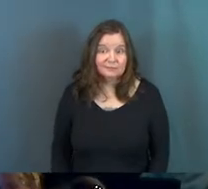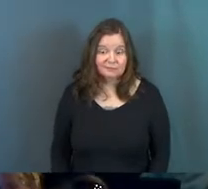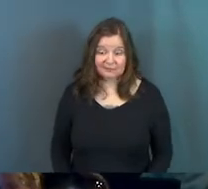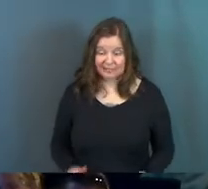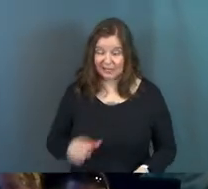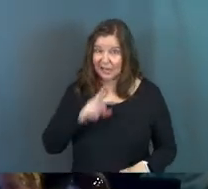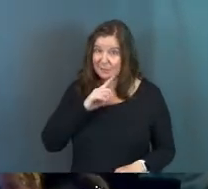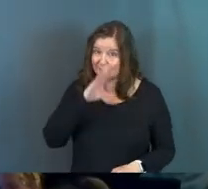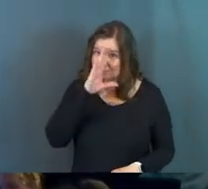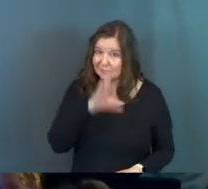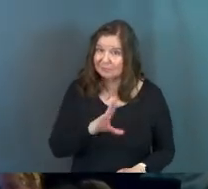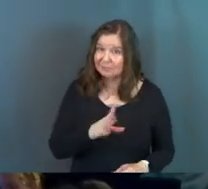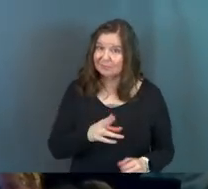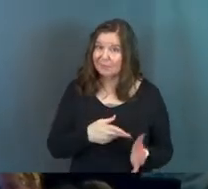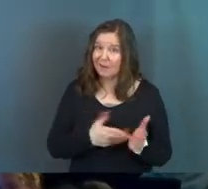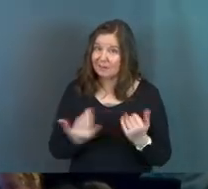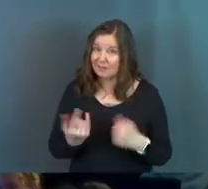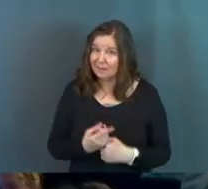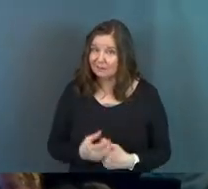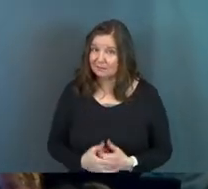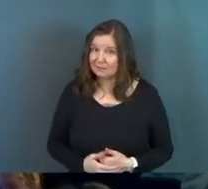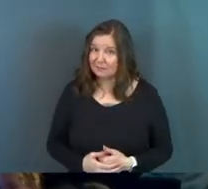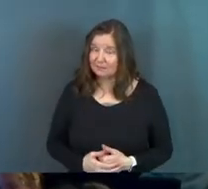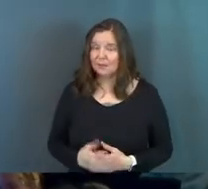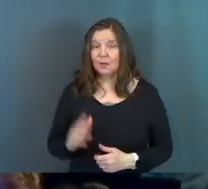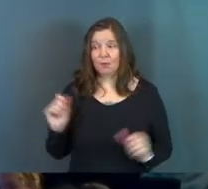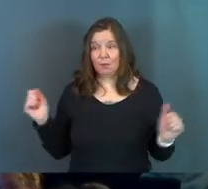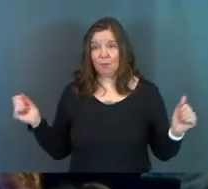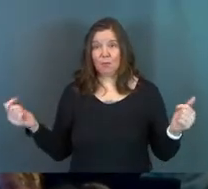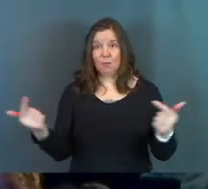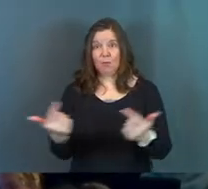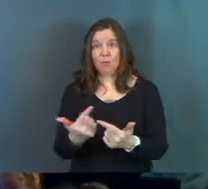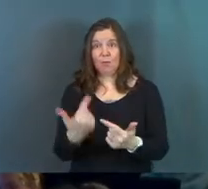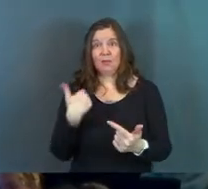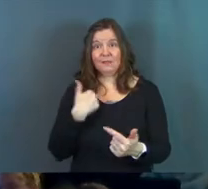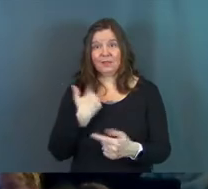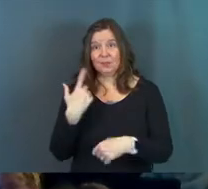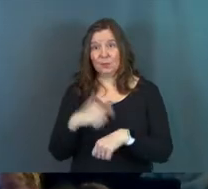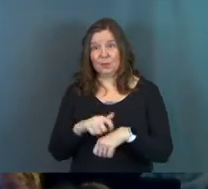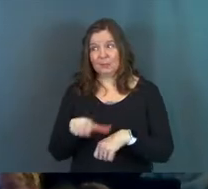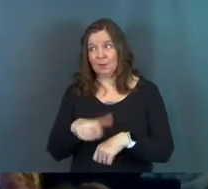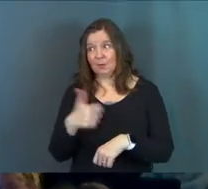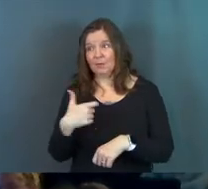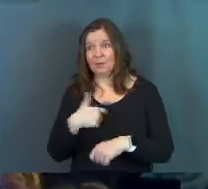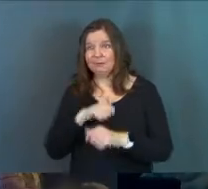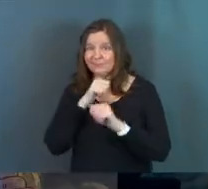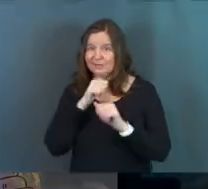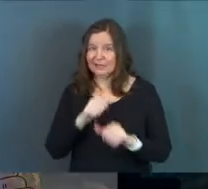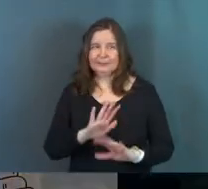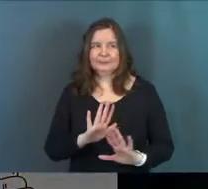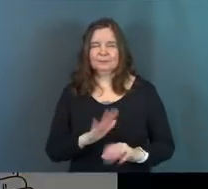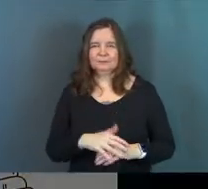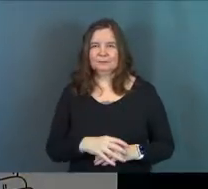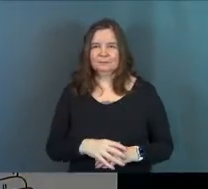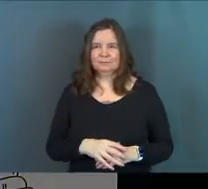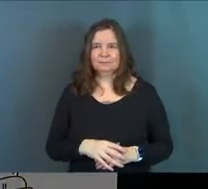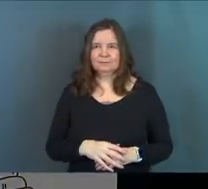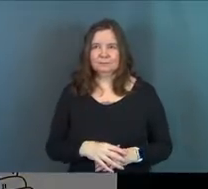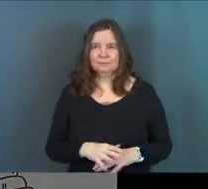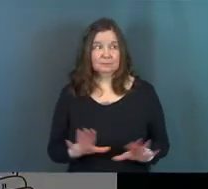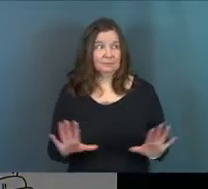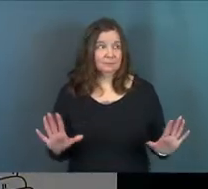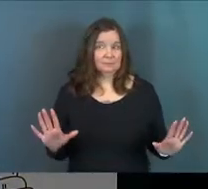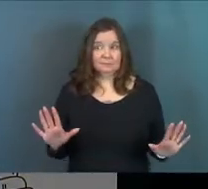Can I be brutally honest today? We've all denied knowing Jesus. Some of are like, hey, you better watch your mouth. know what mean?